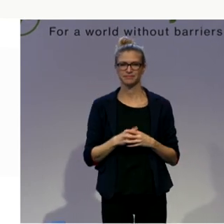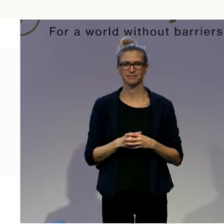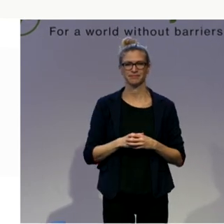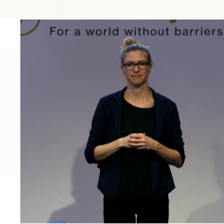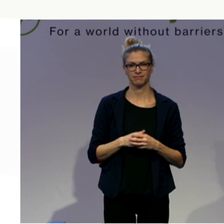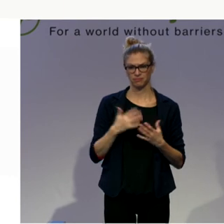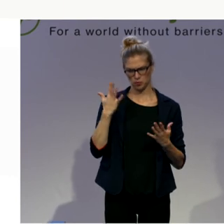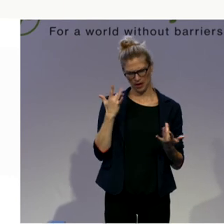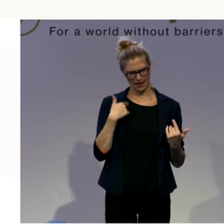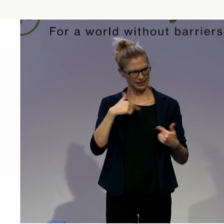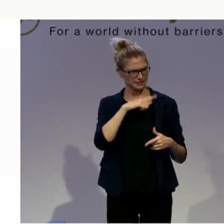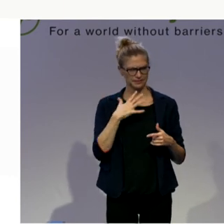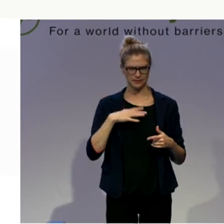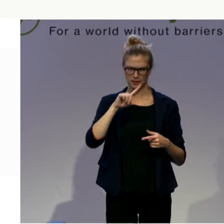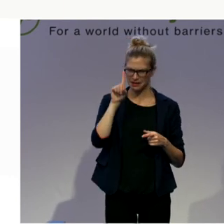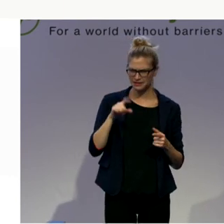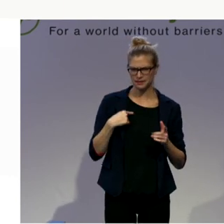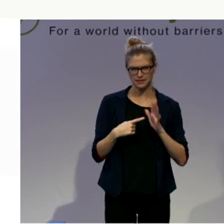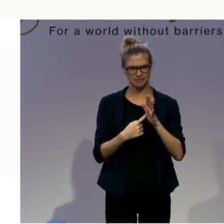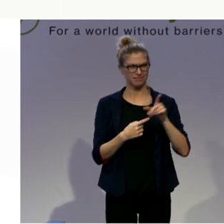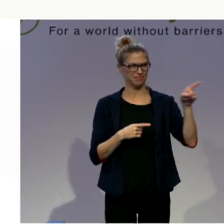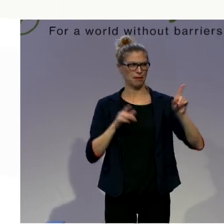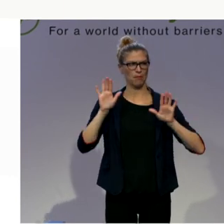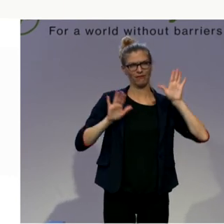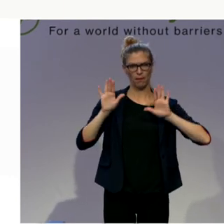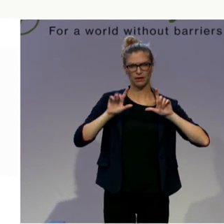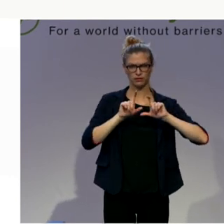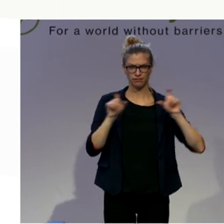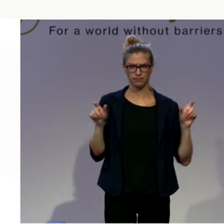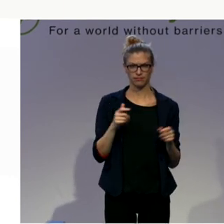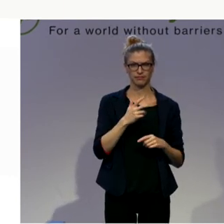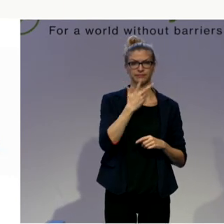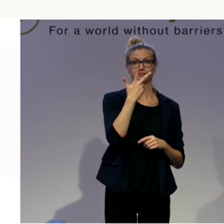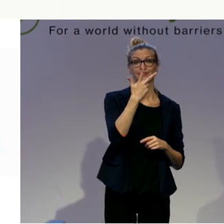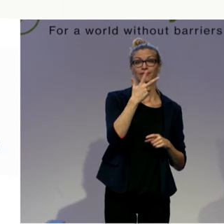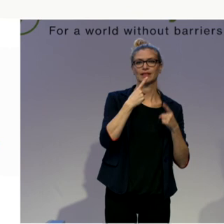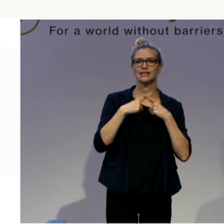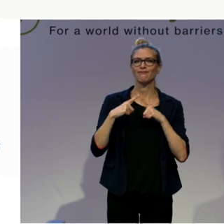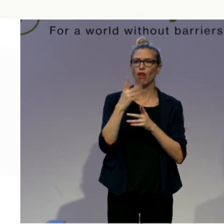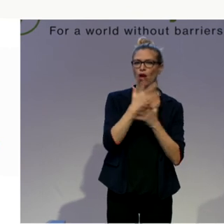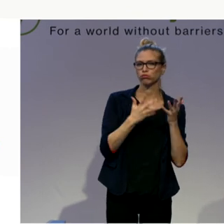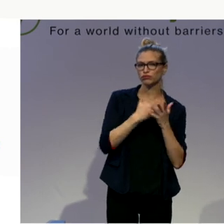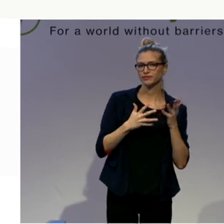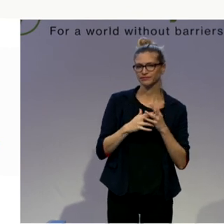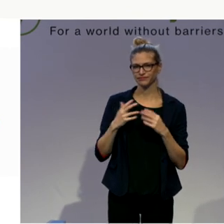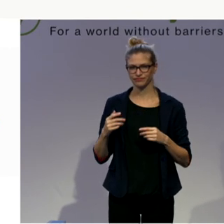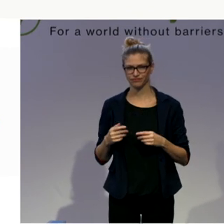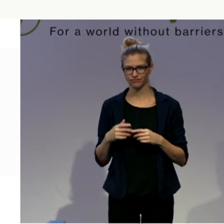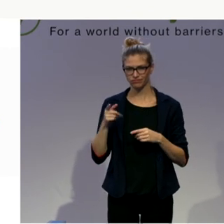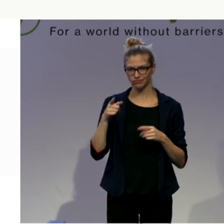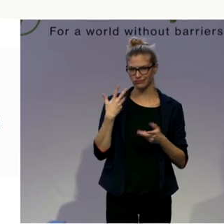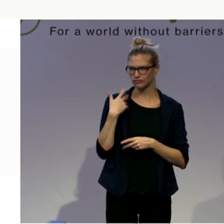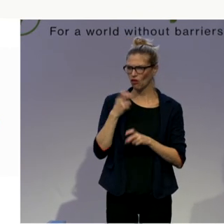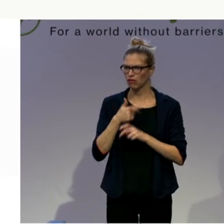is because the performers have three languages between them. And it was hard to choose which was the language that we were going to